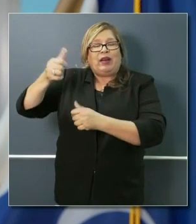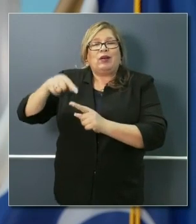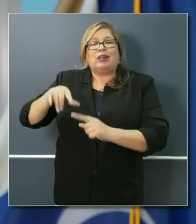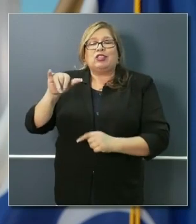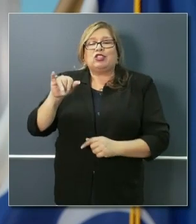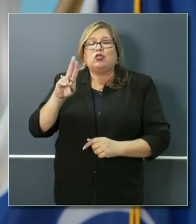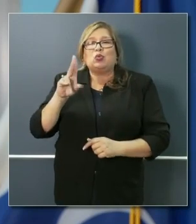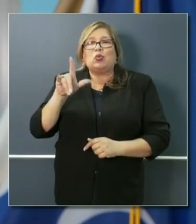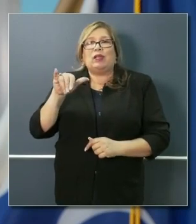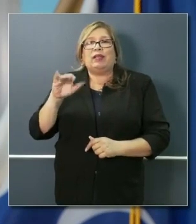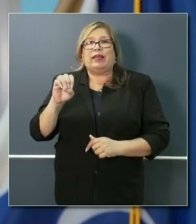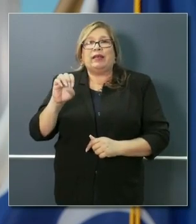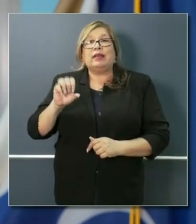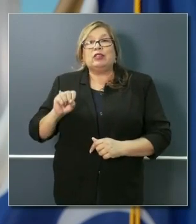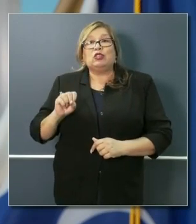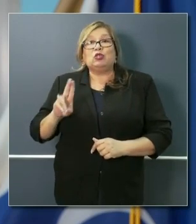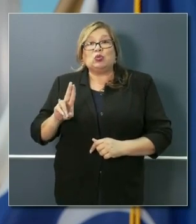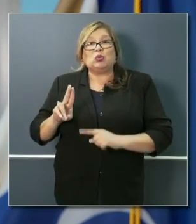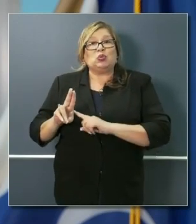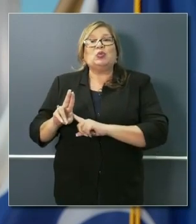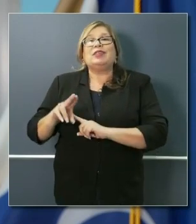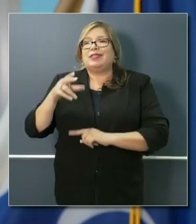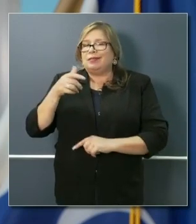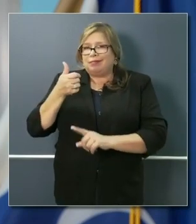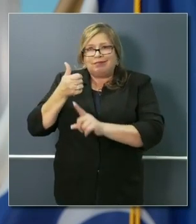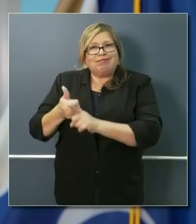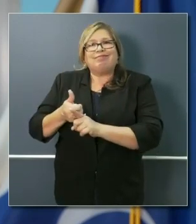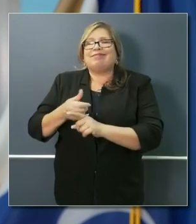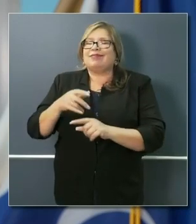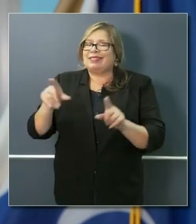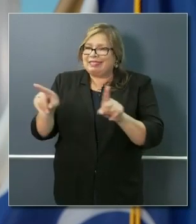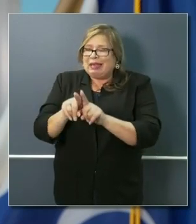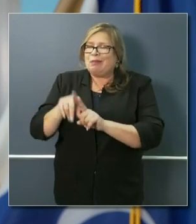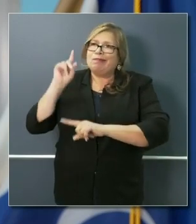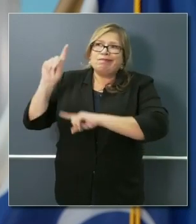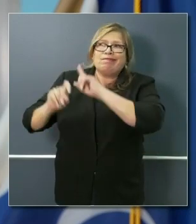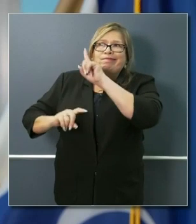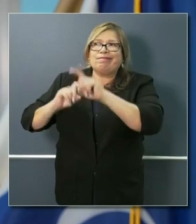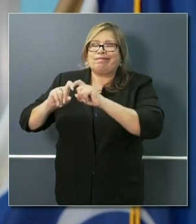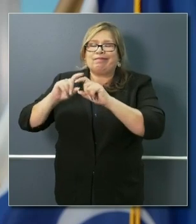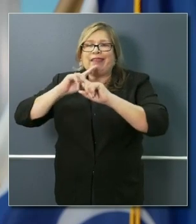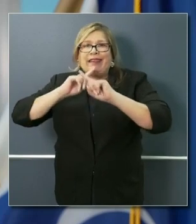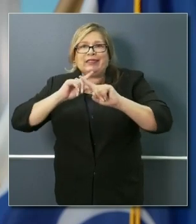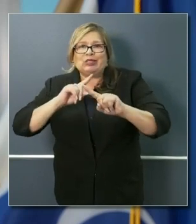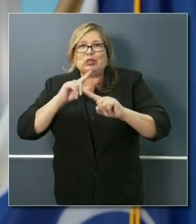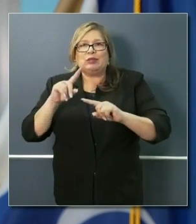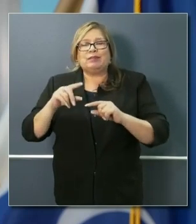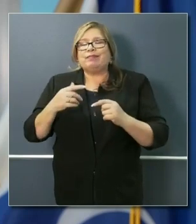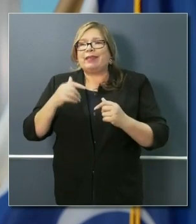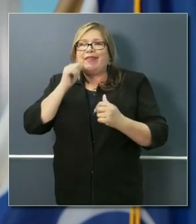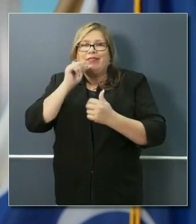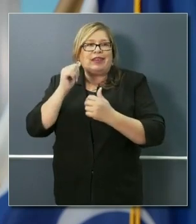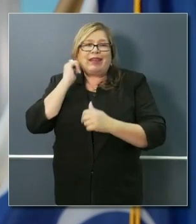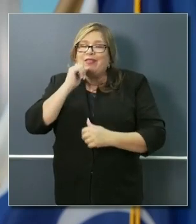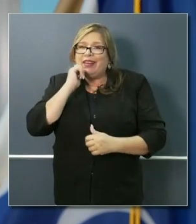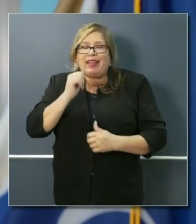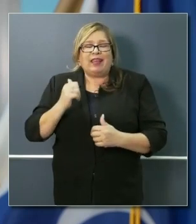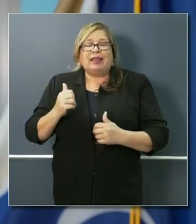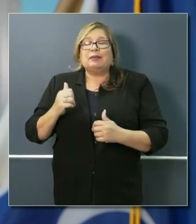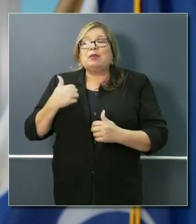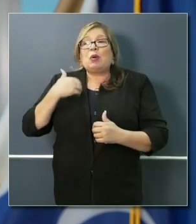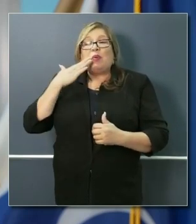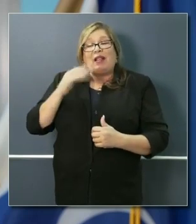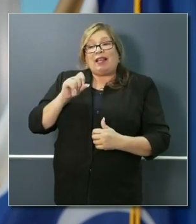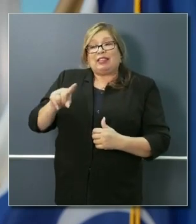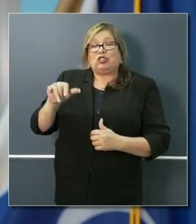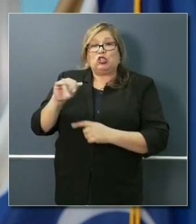asking and answering exactly this question, among many, many others, on a daily basis, an hourly basis. And let me